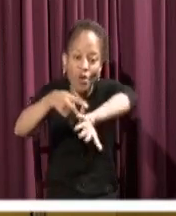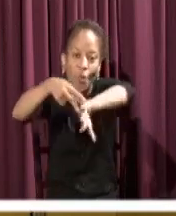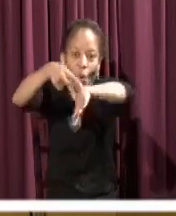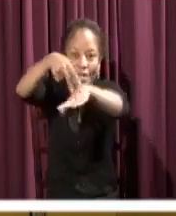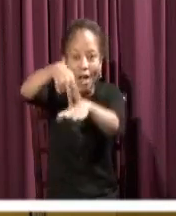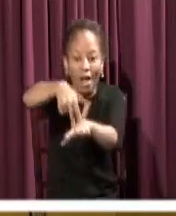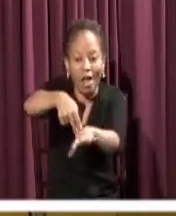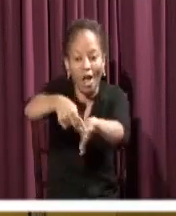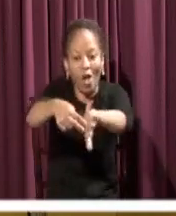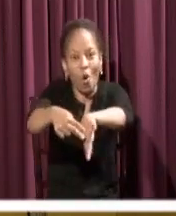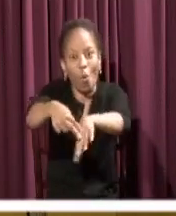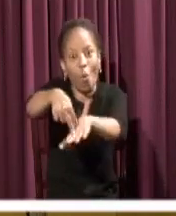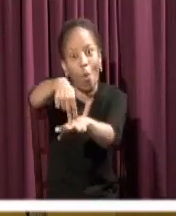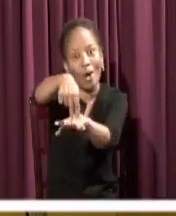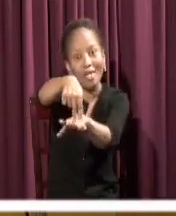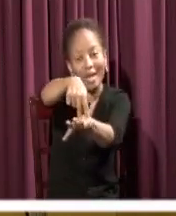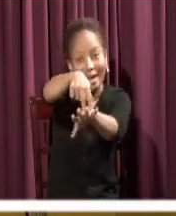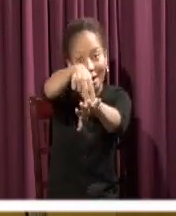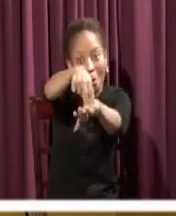it. Imagine it in your mind.